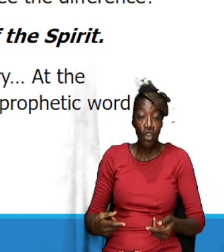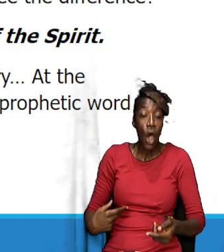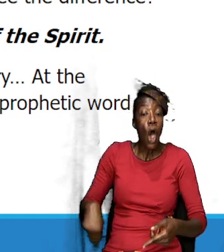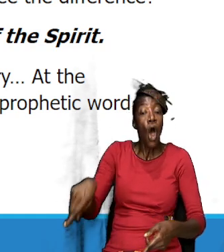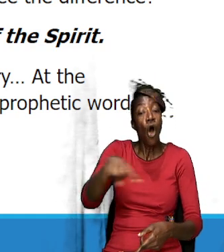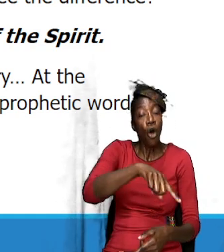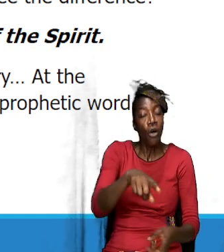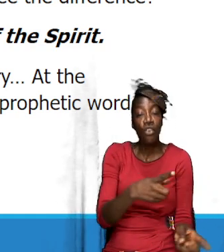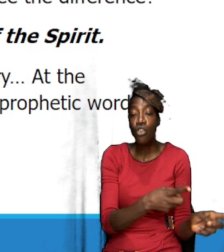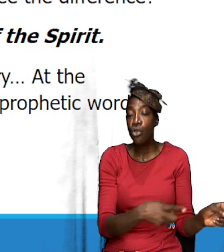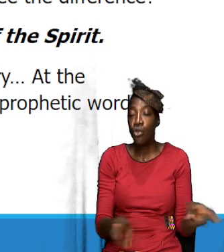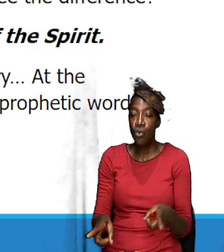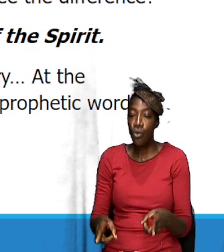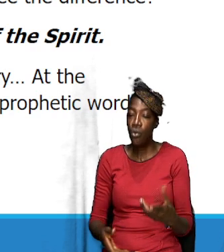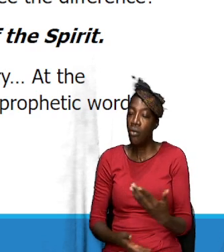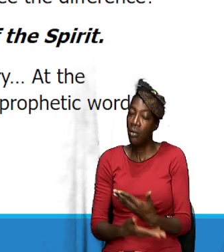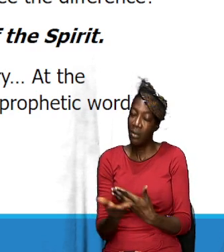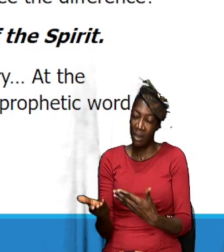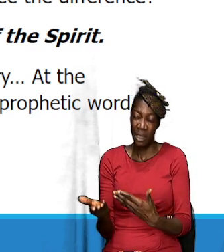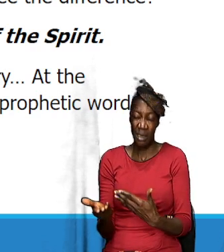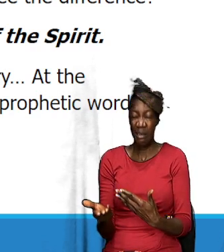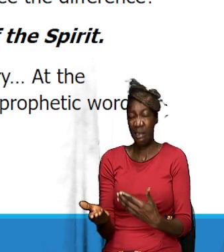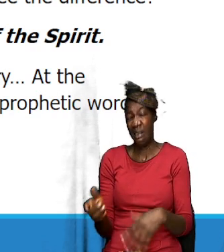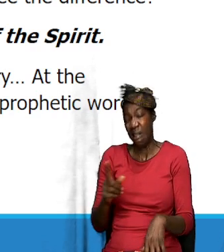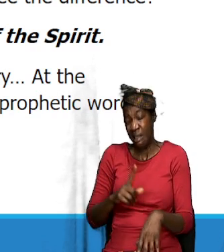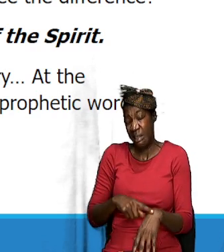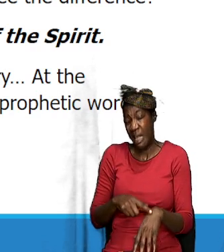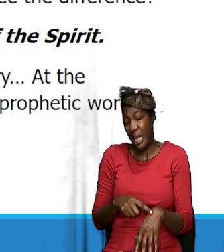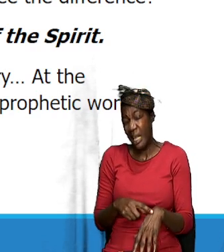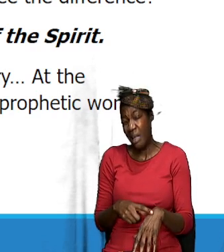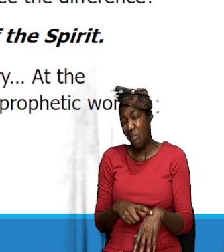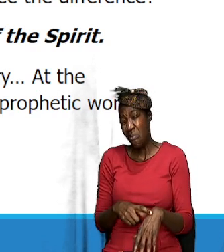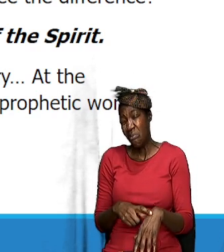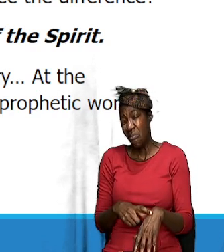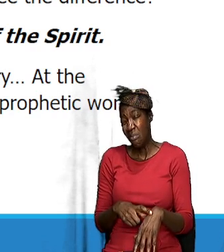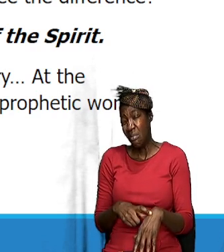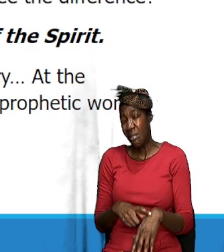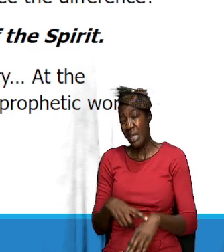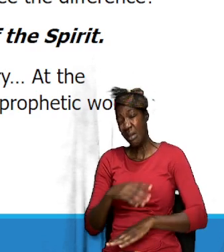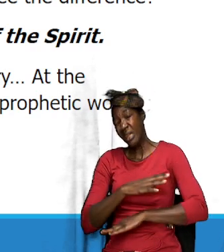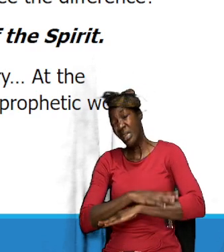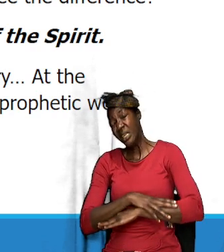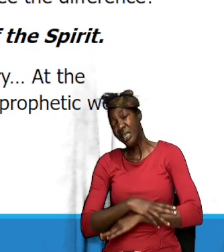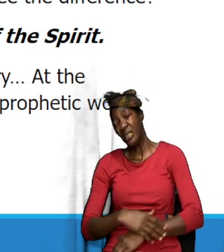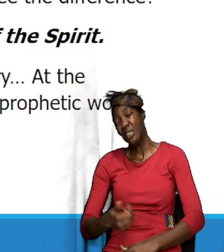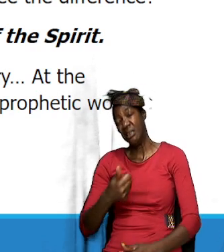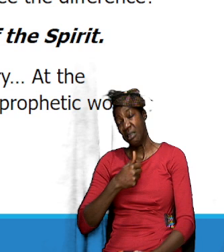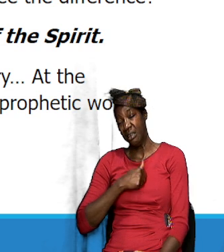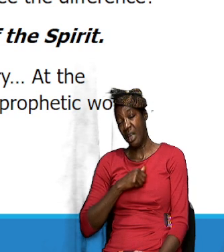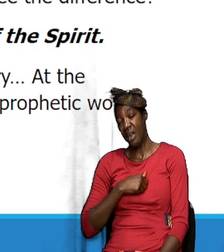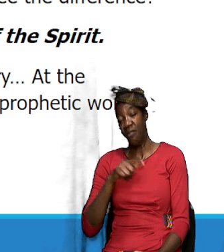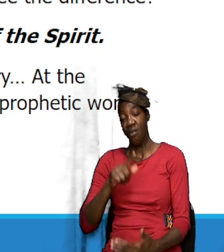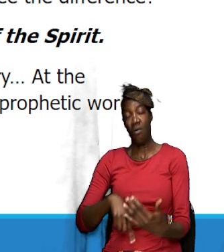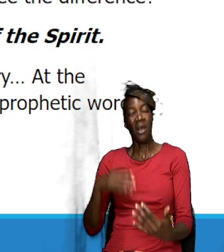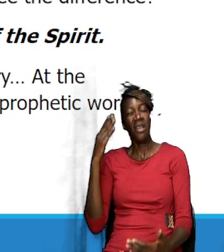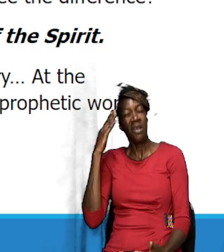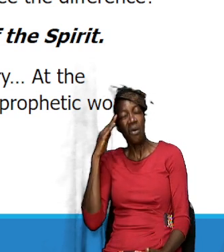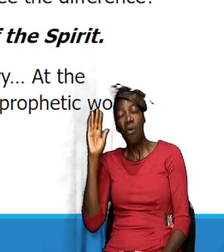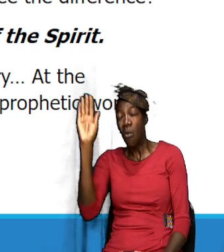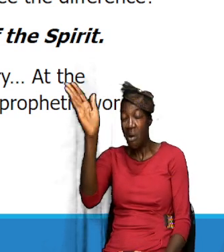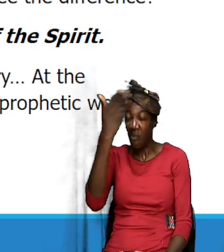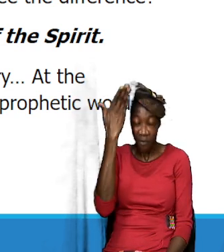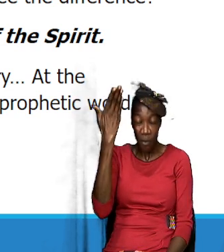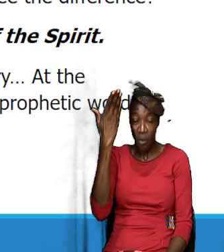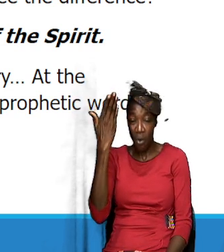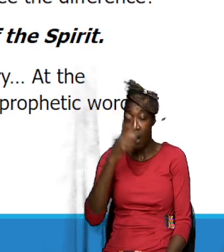is a tendency to lean on self. There is a tendency to lean on what you know before and all of that.